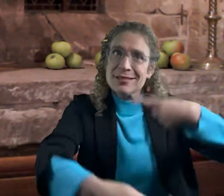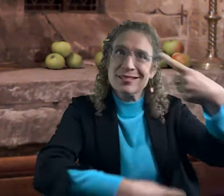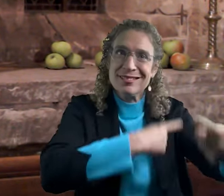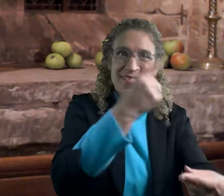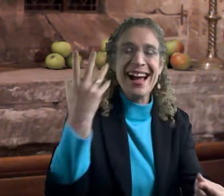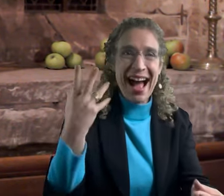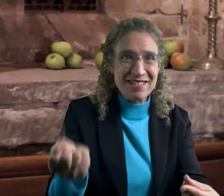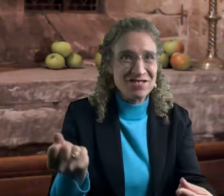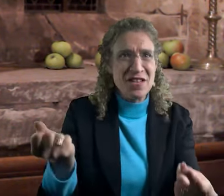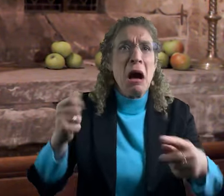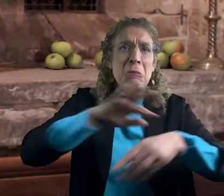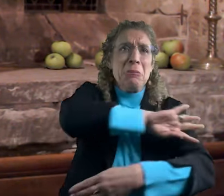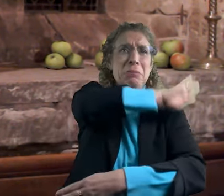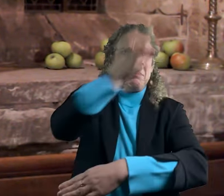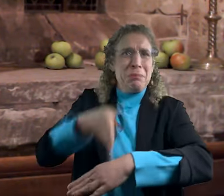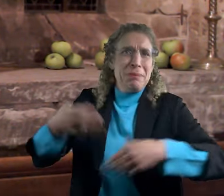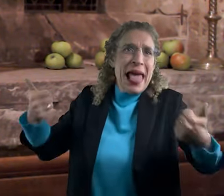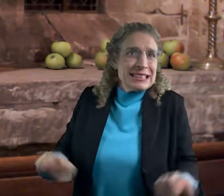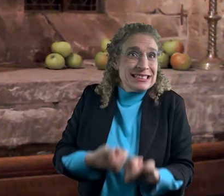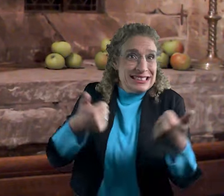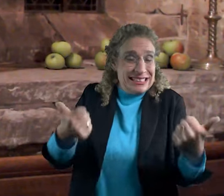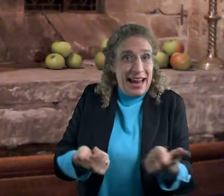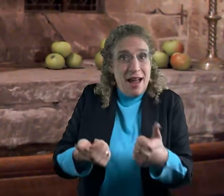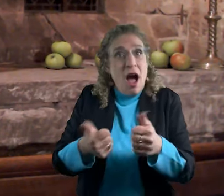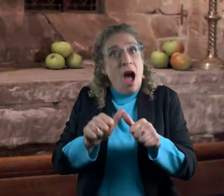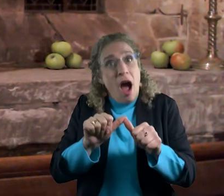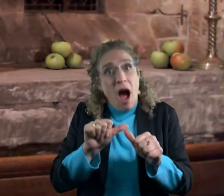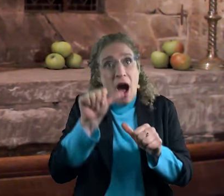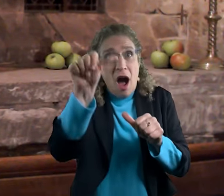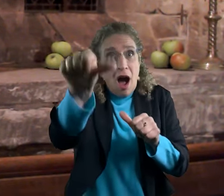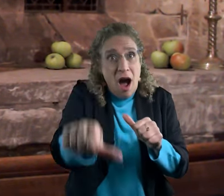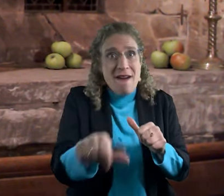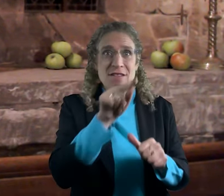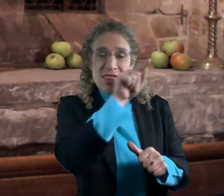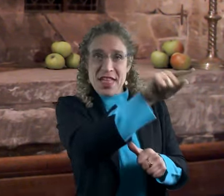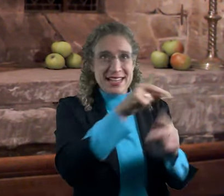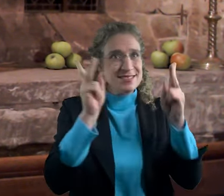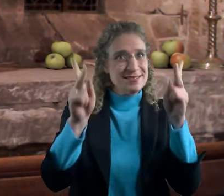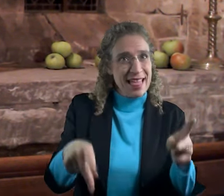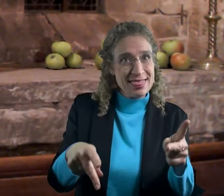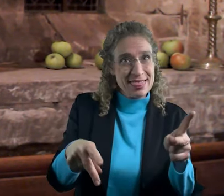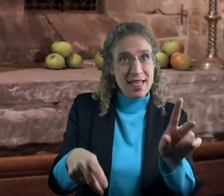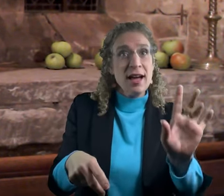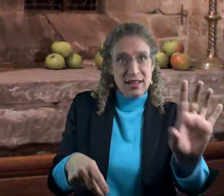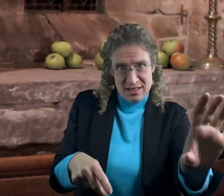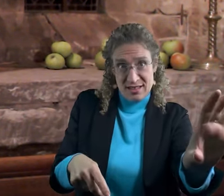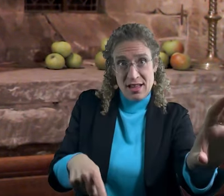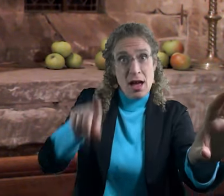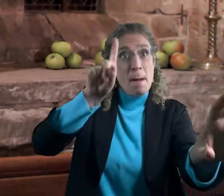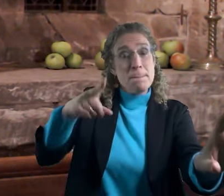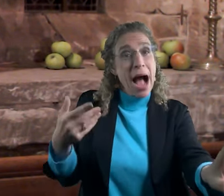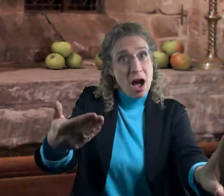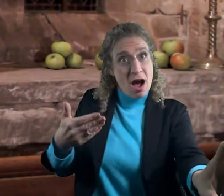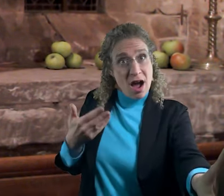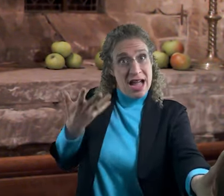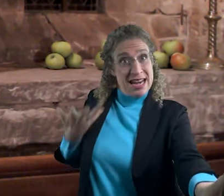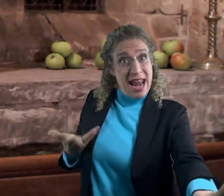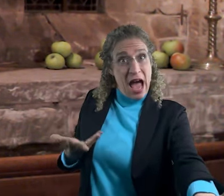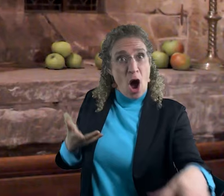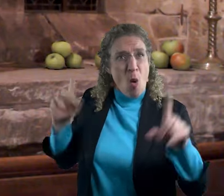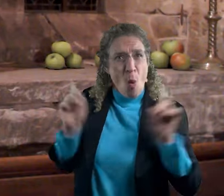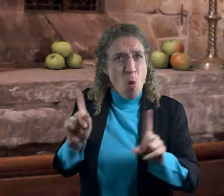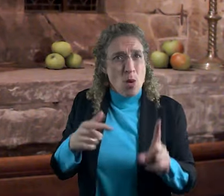that there is abundant new life beyond the horizon. And, in the meantime,